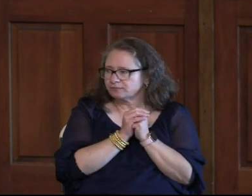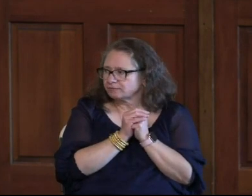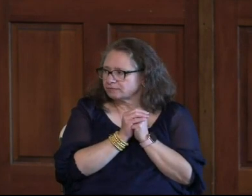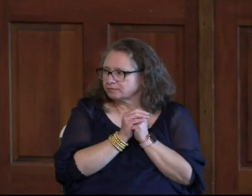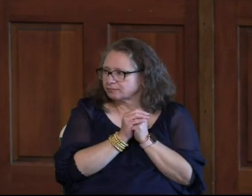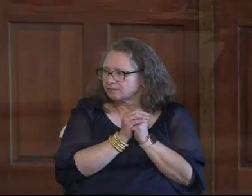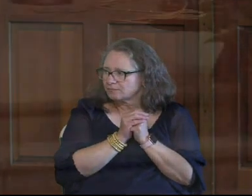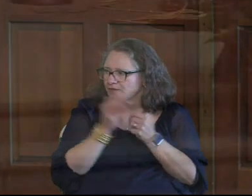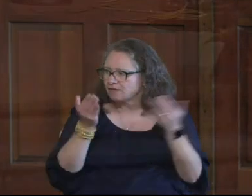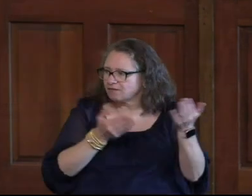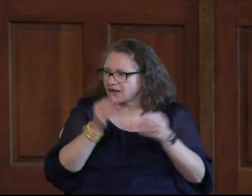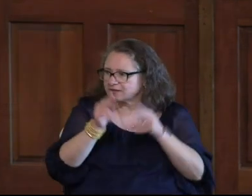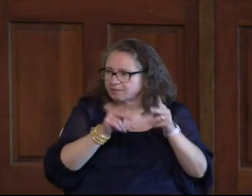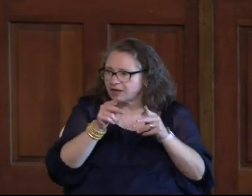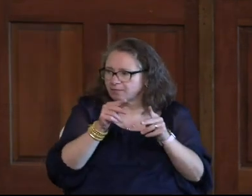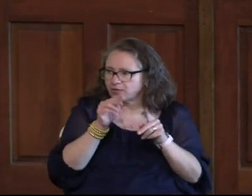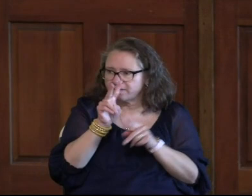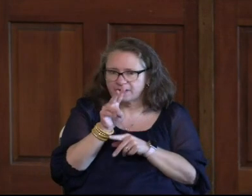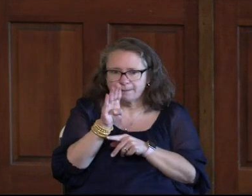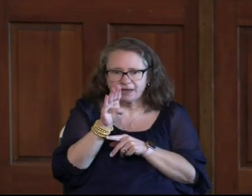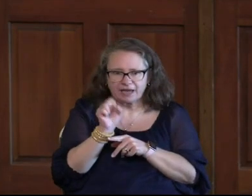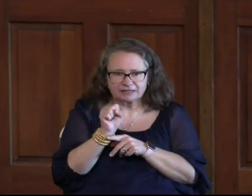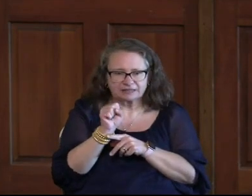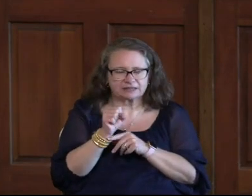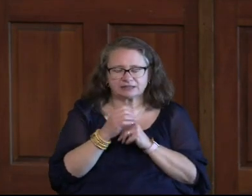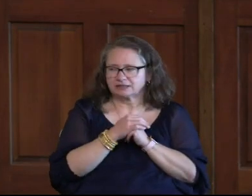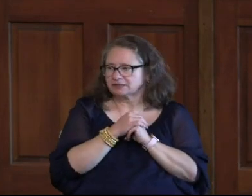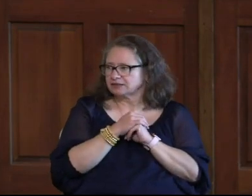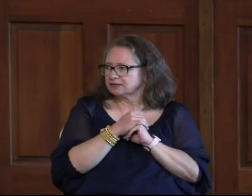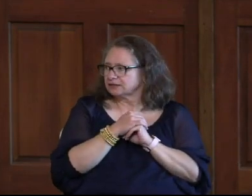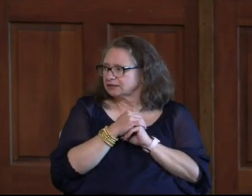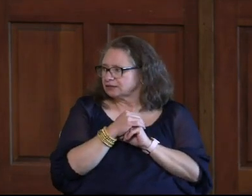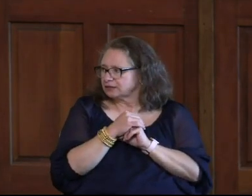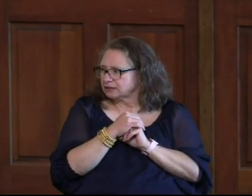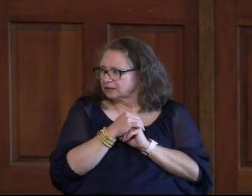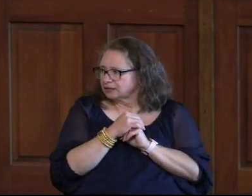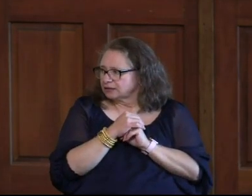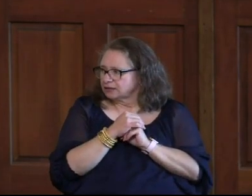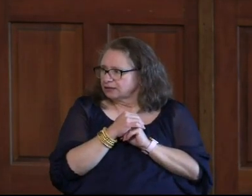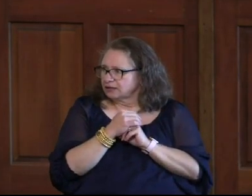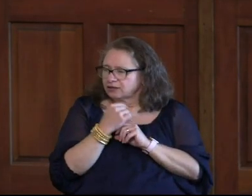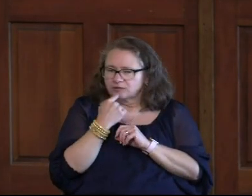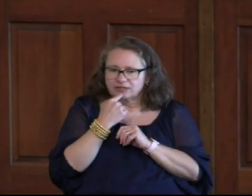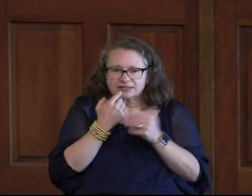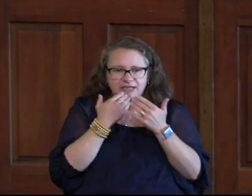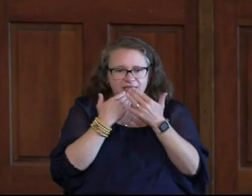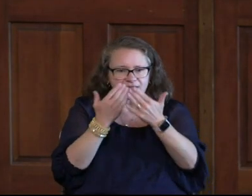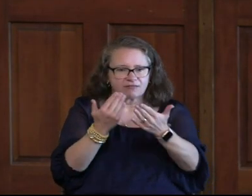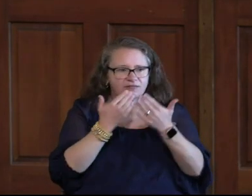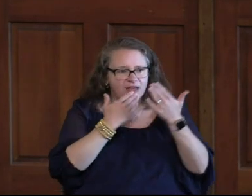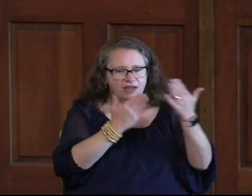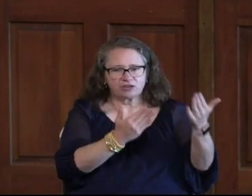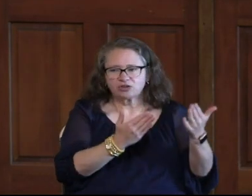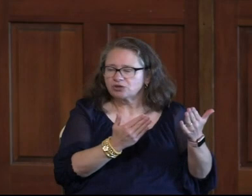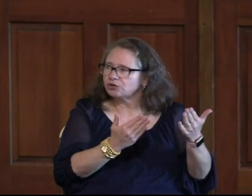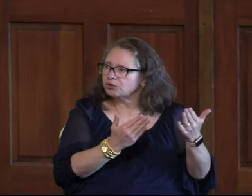Invite some folks to VBS I want to say thank you to